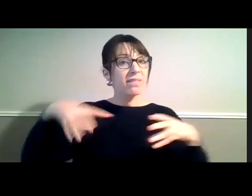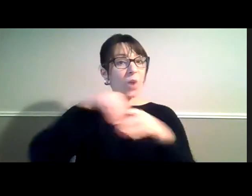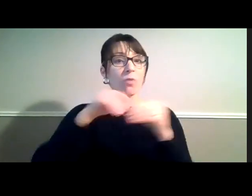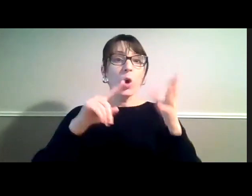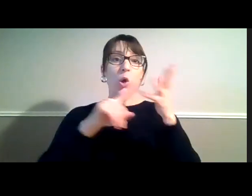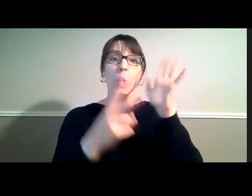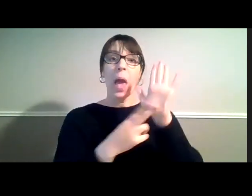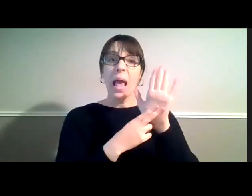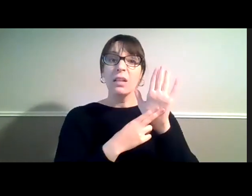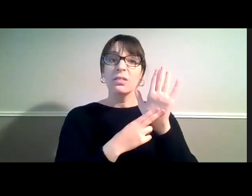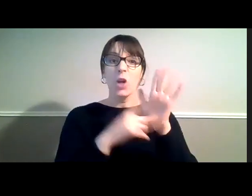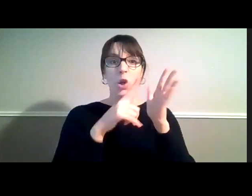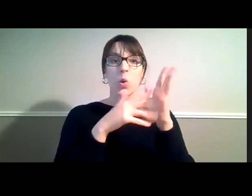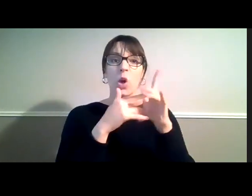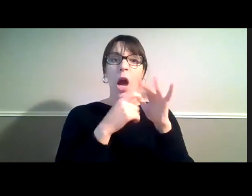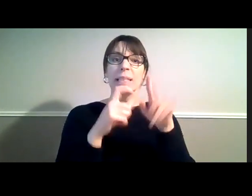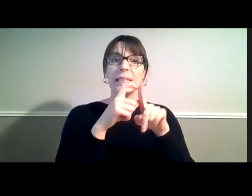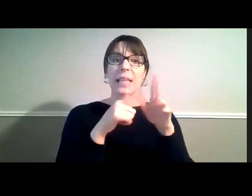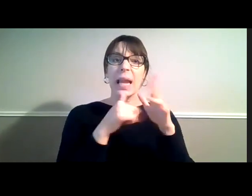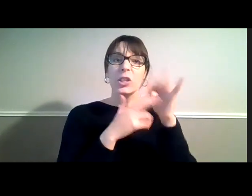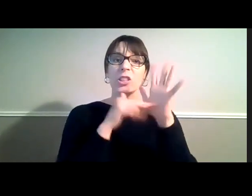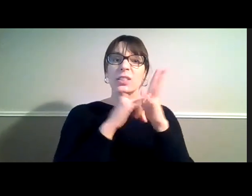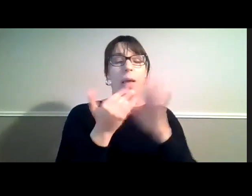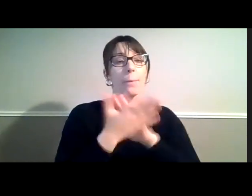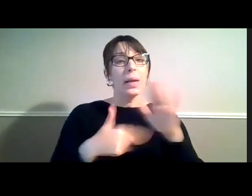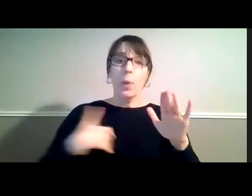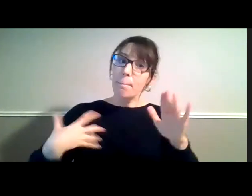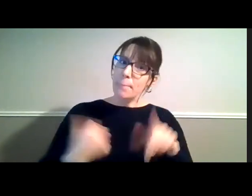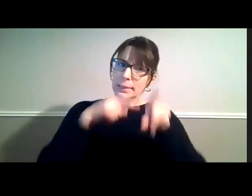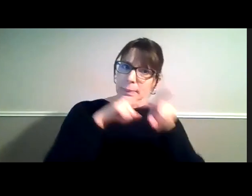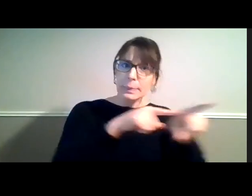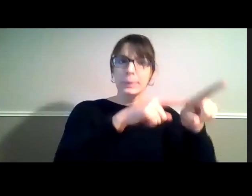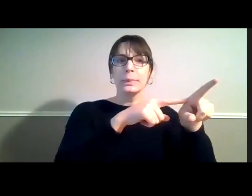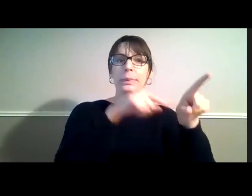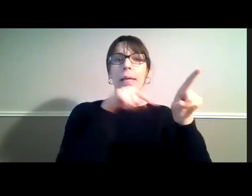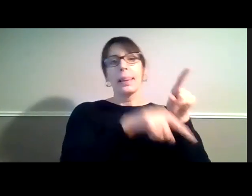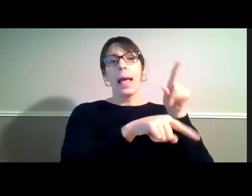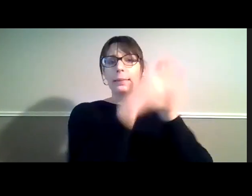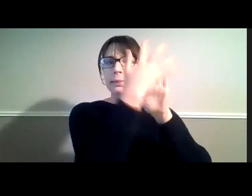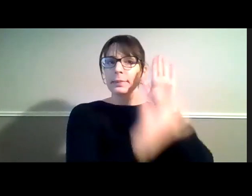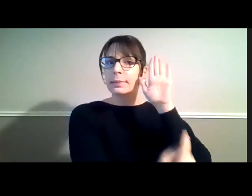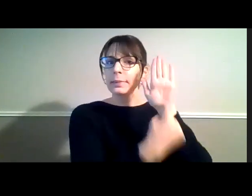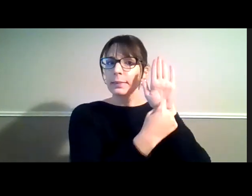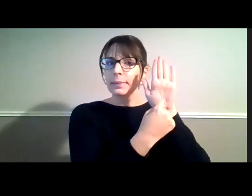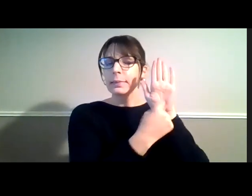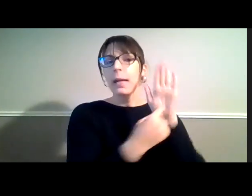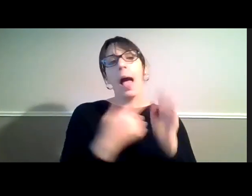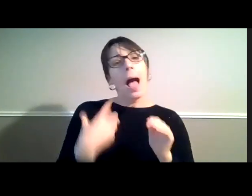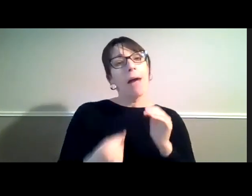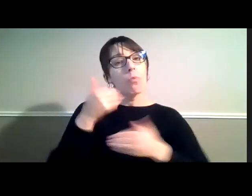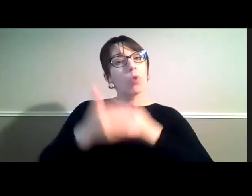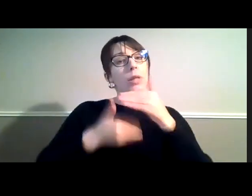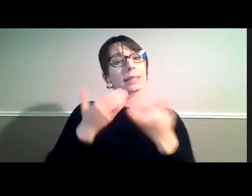to comply with the convention. And there are processes throughout the United Nation